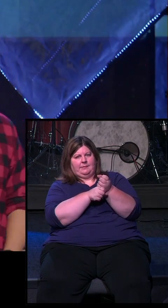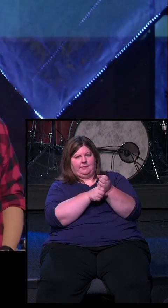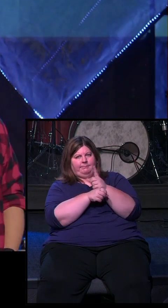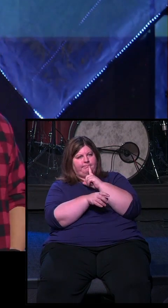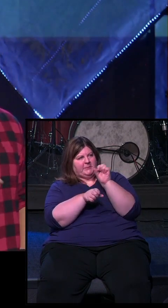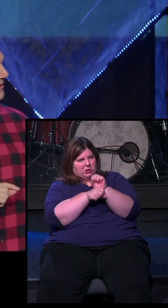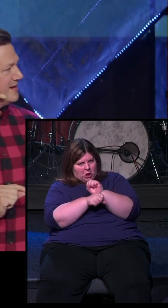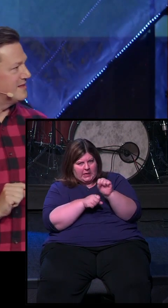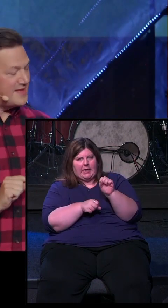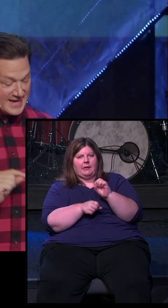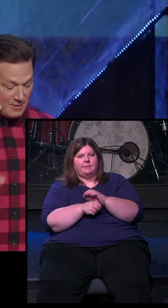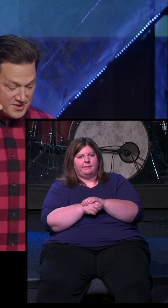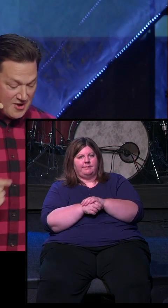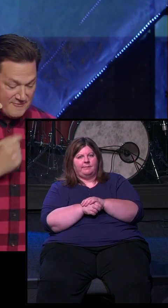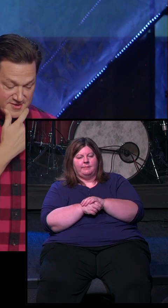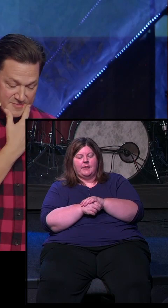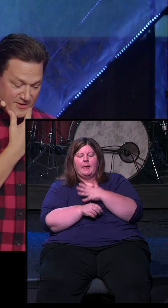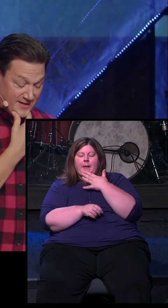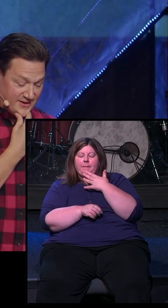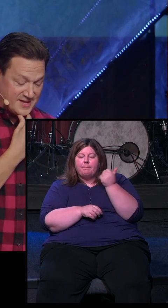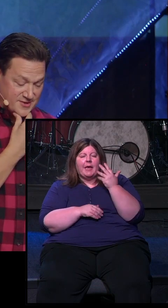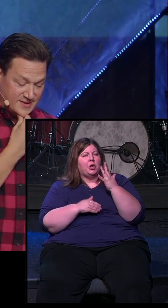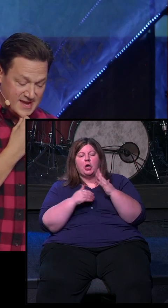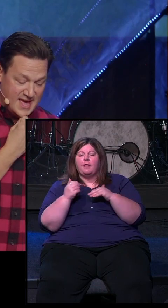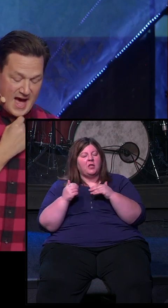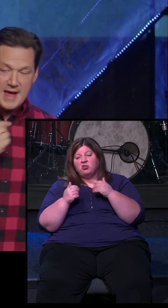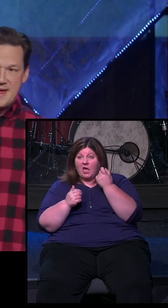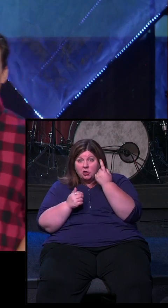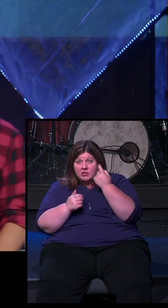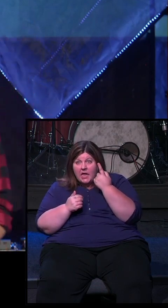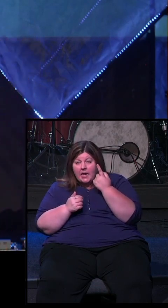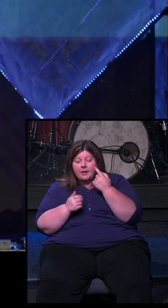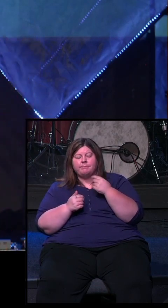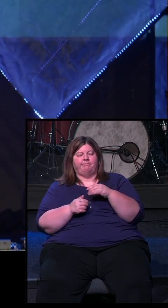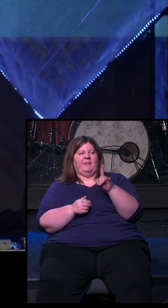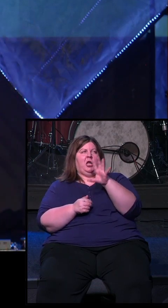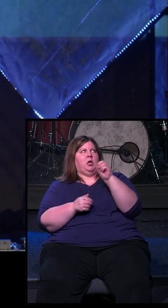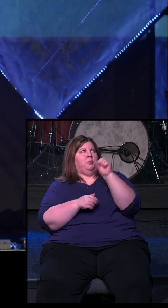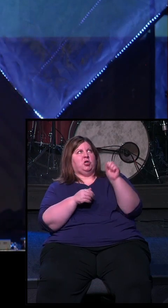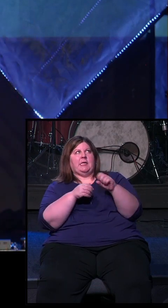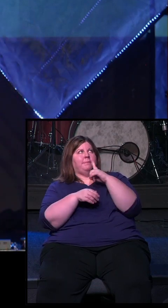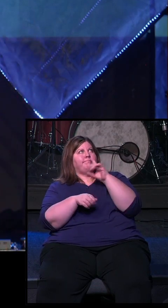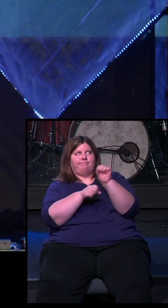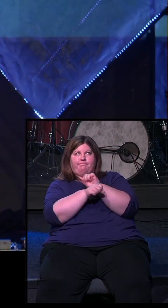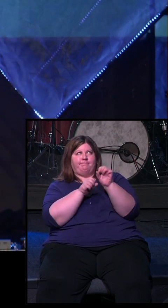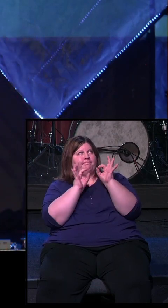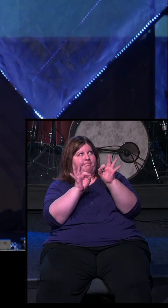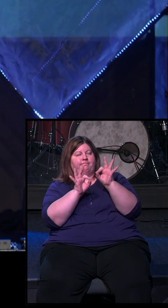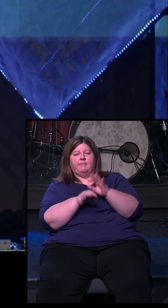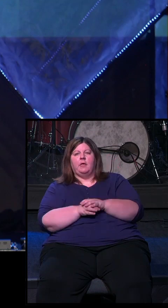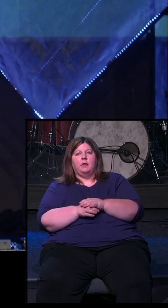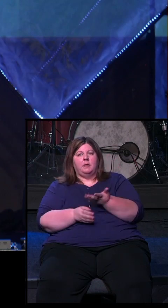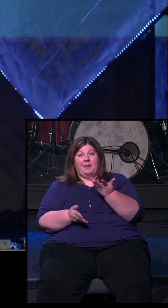The thing that's better than clarity. The thing that God wants to offer us that's better than clarity is certainty. I may not have clarity about my future and what I'm going to have to